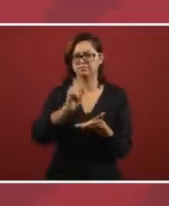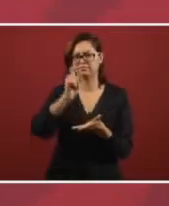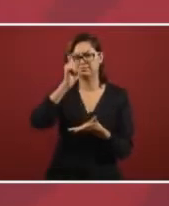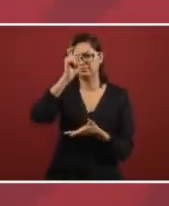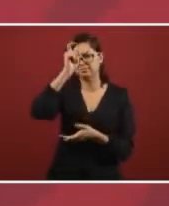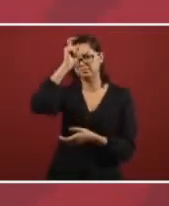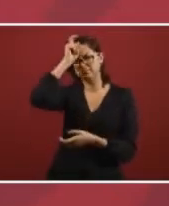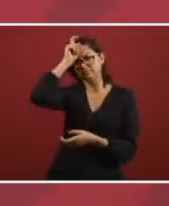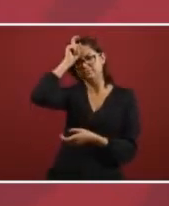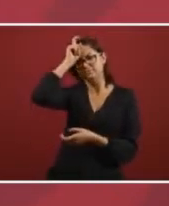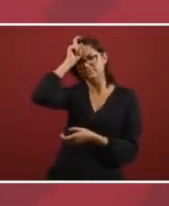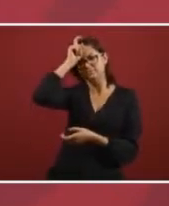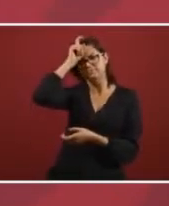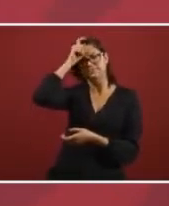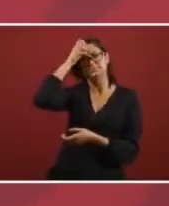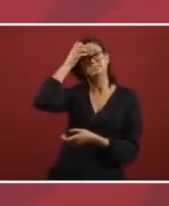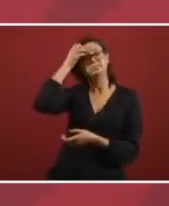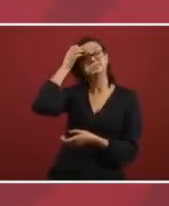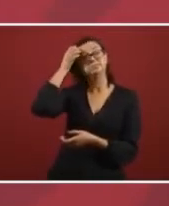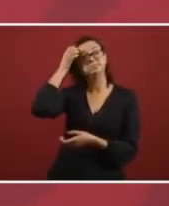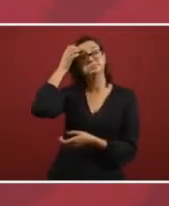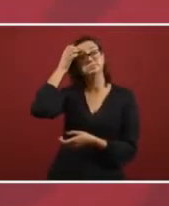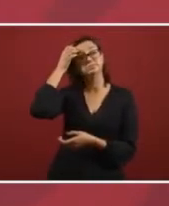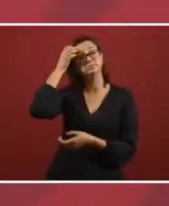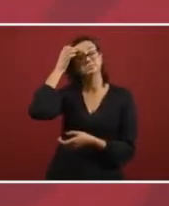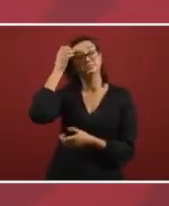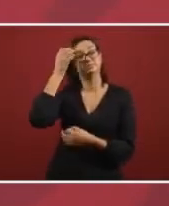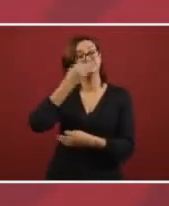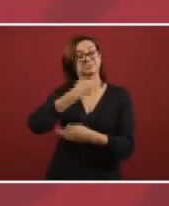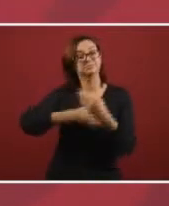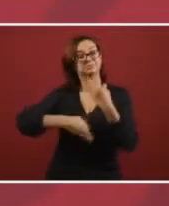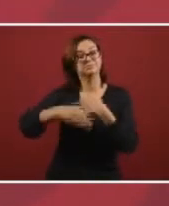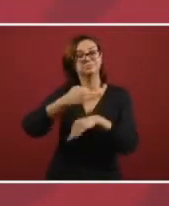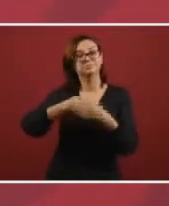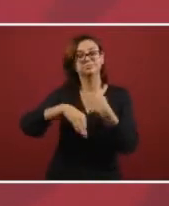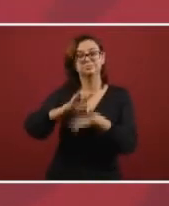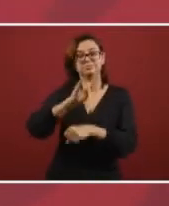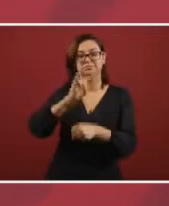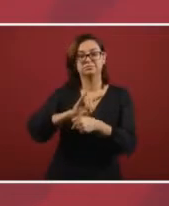it was all a, a farce.